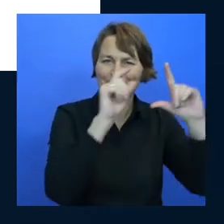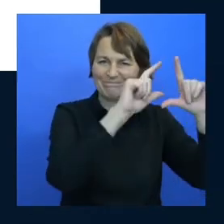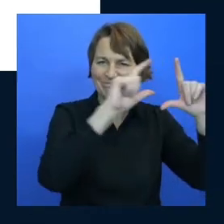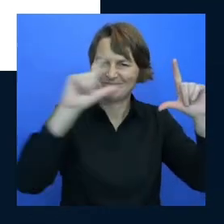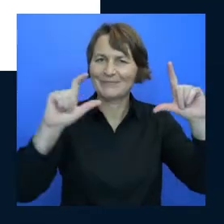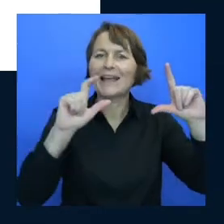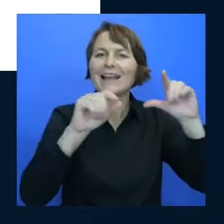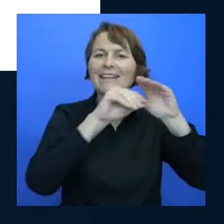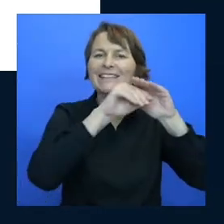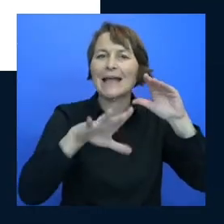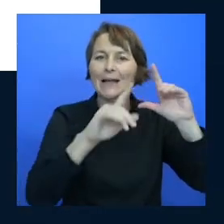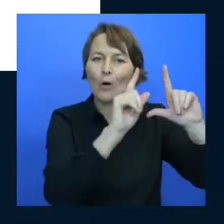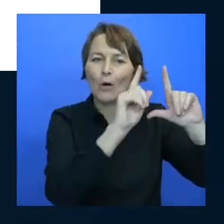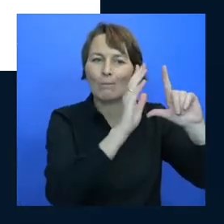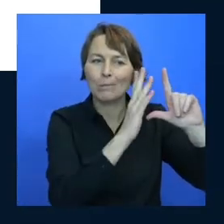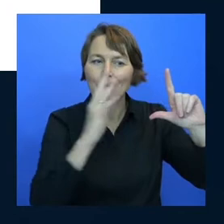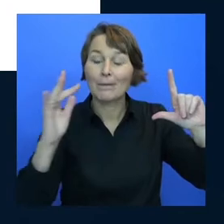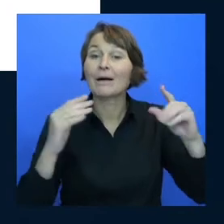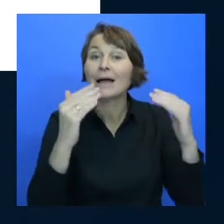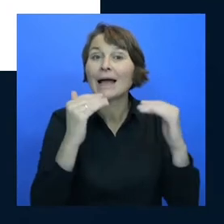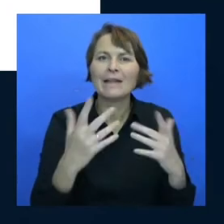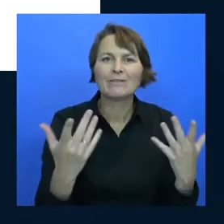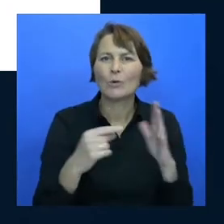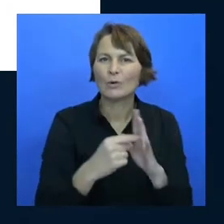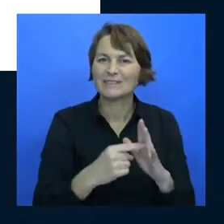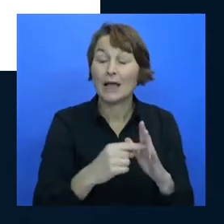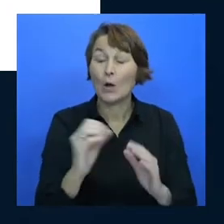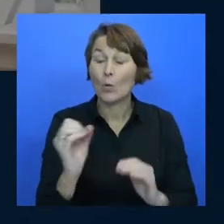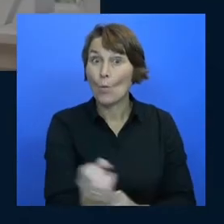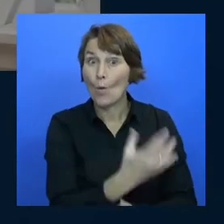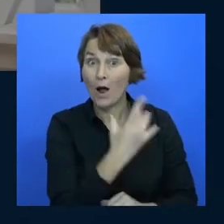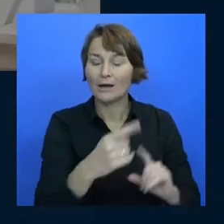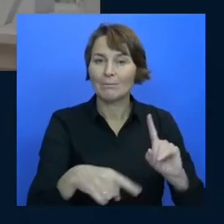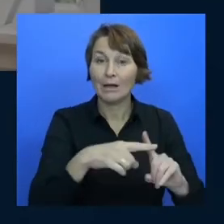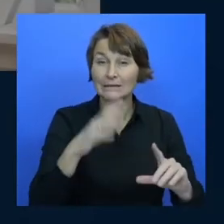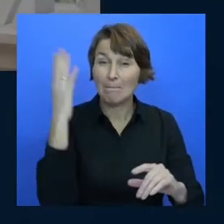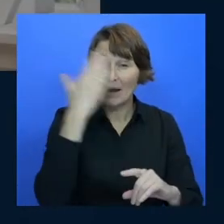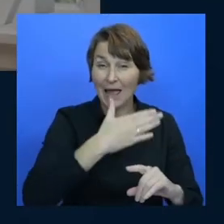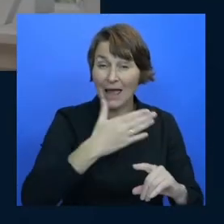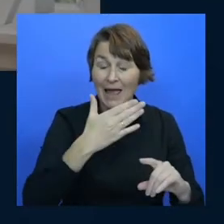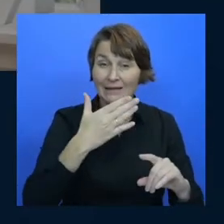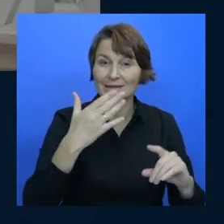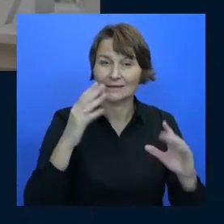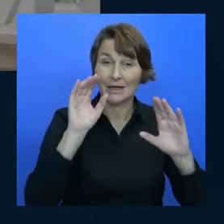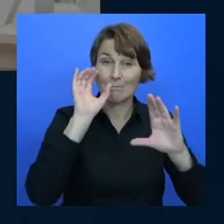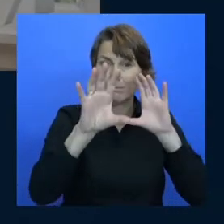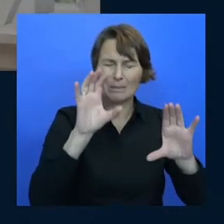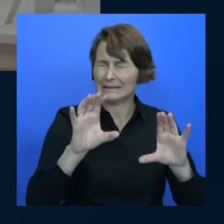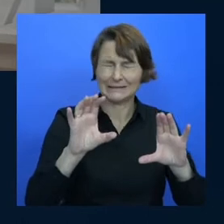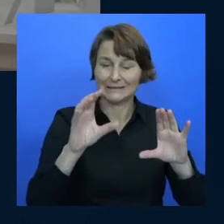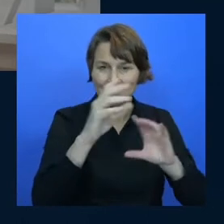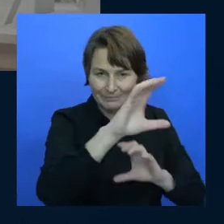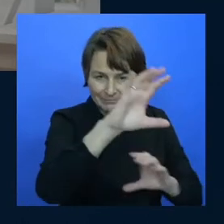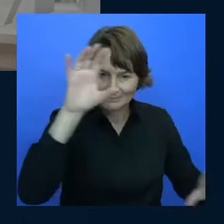on a you know what black font on a white background is a bad idea so then I went and I got some nice clip art from